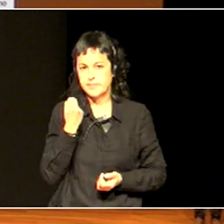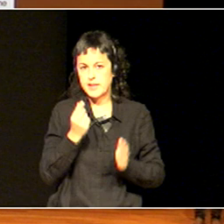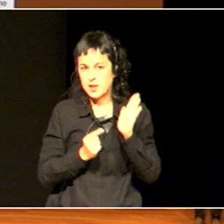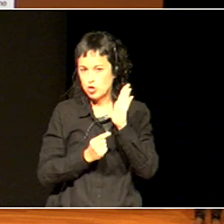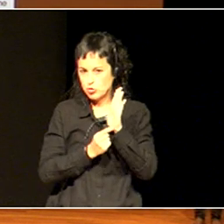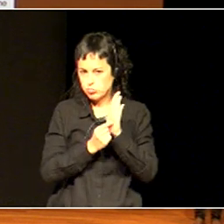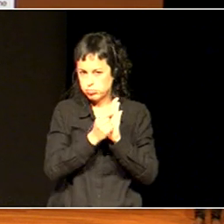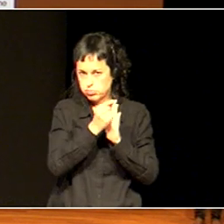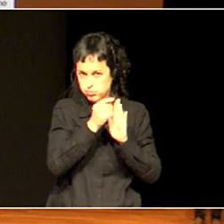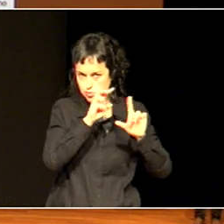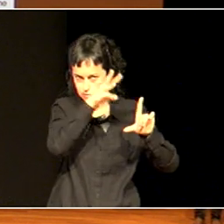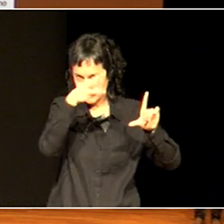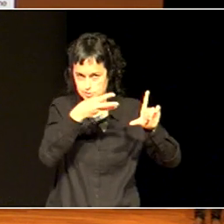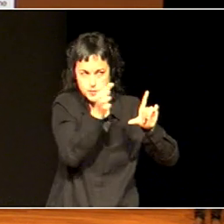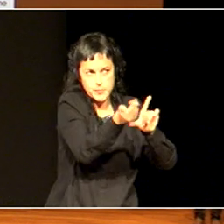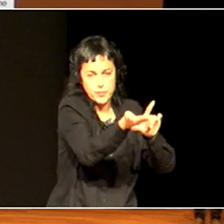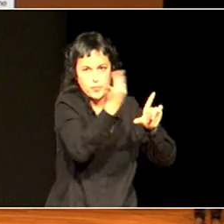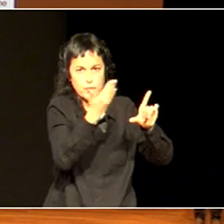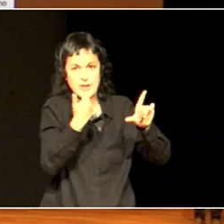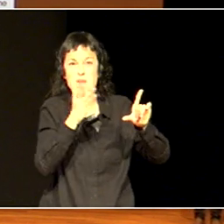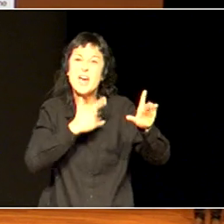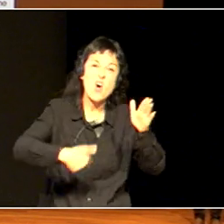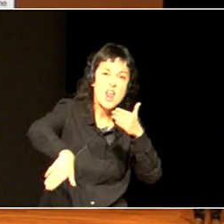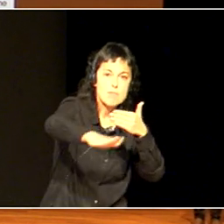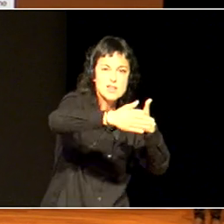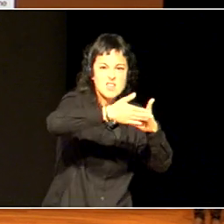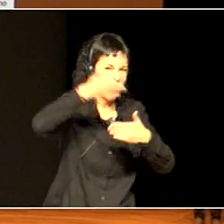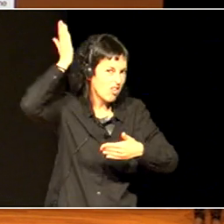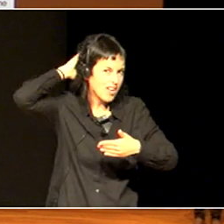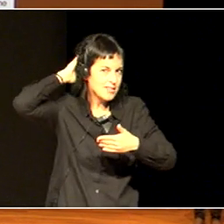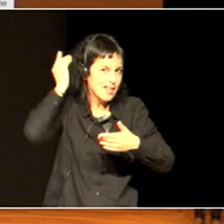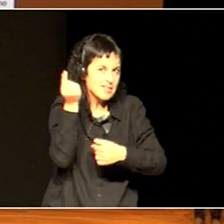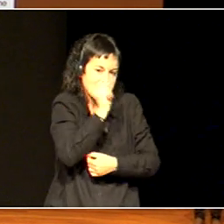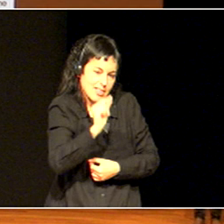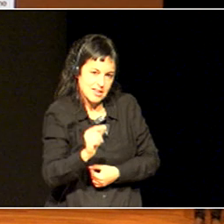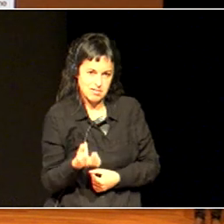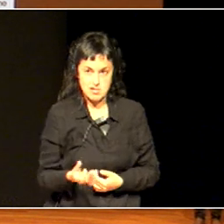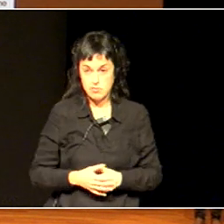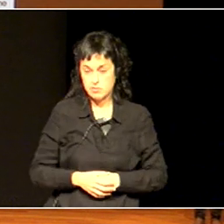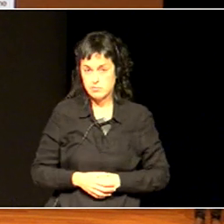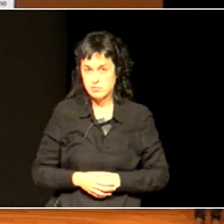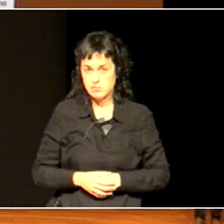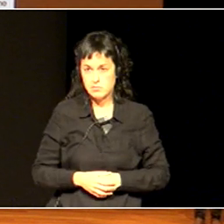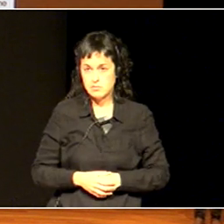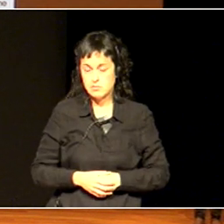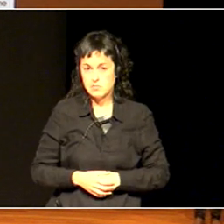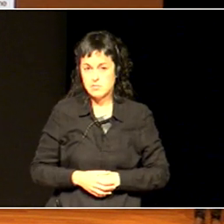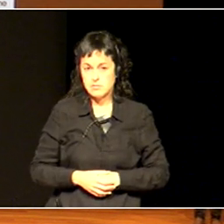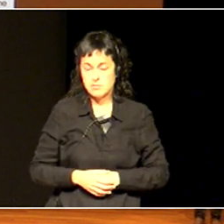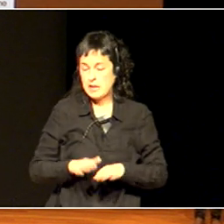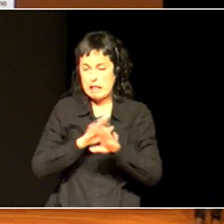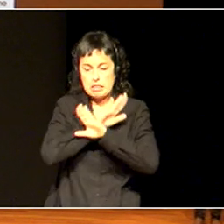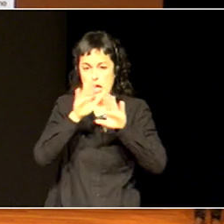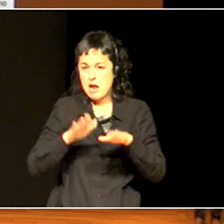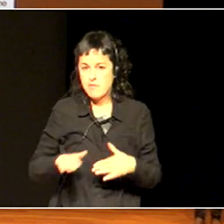It still was making a public statement of what each child was expected